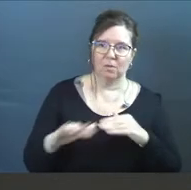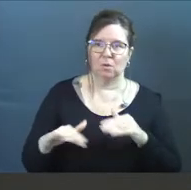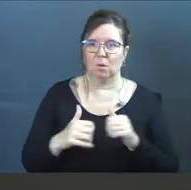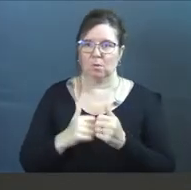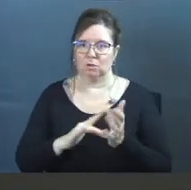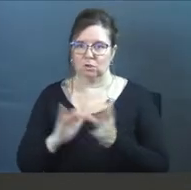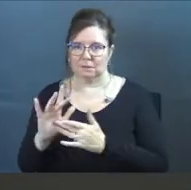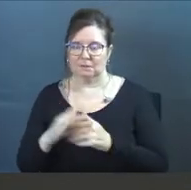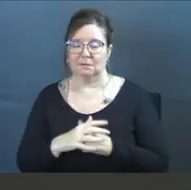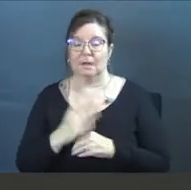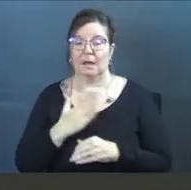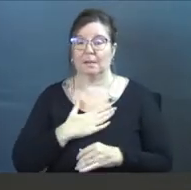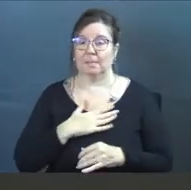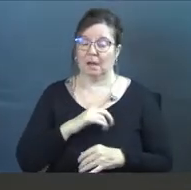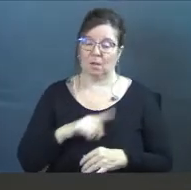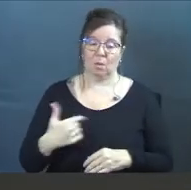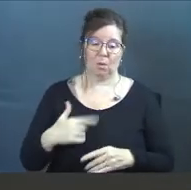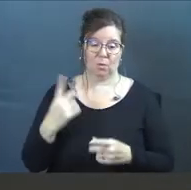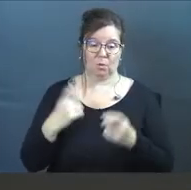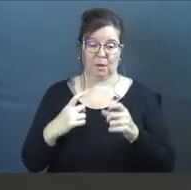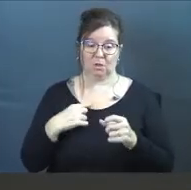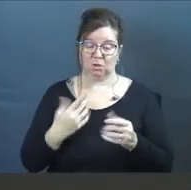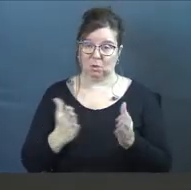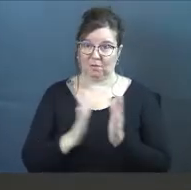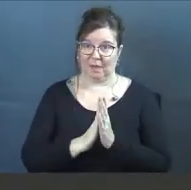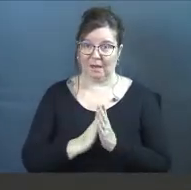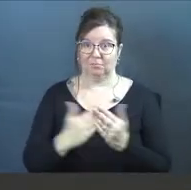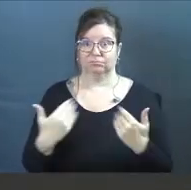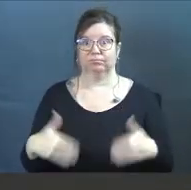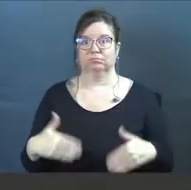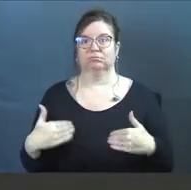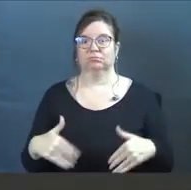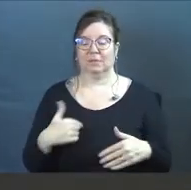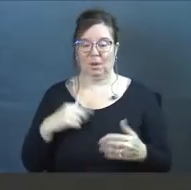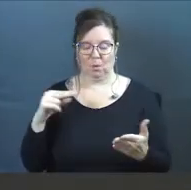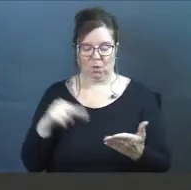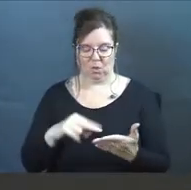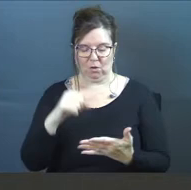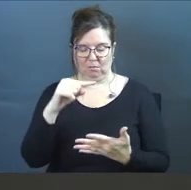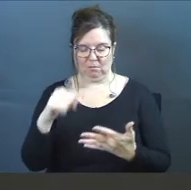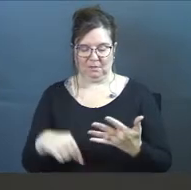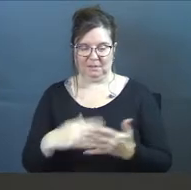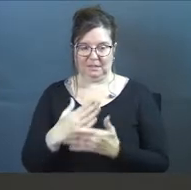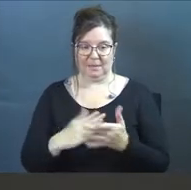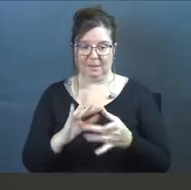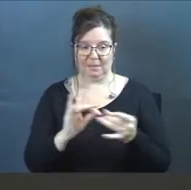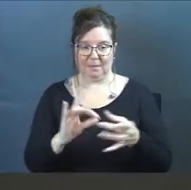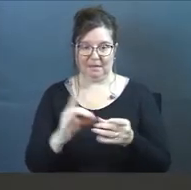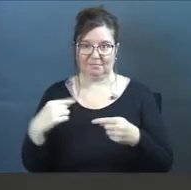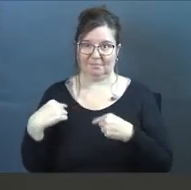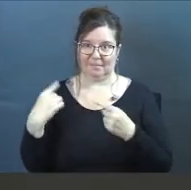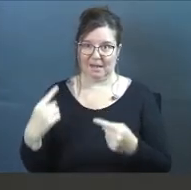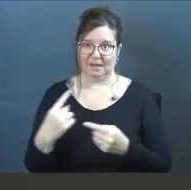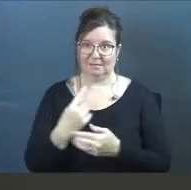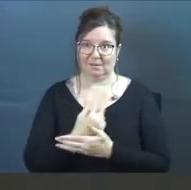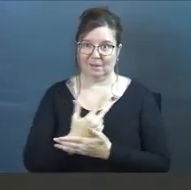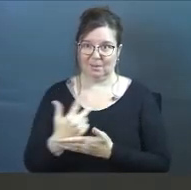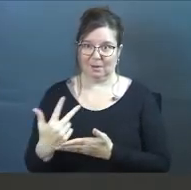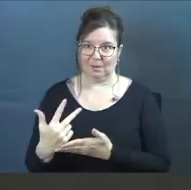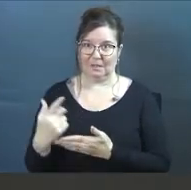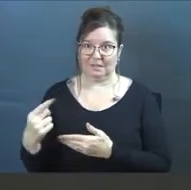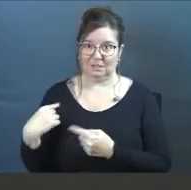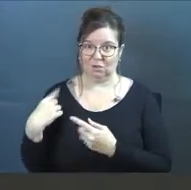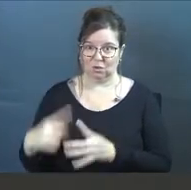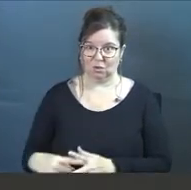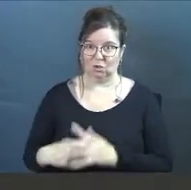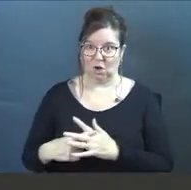walk with Jesus. And my Lord, the questions that you have asked, I was looking at just some of the messages over the past three weeks since